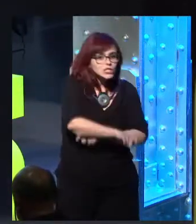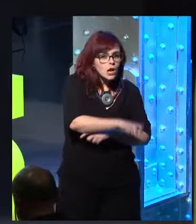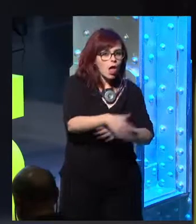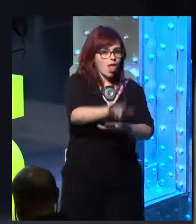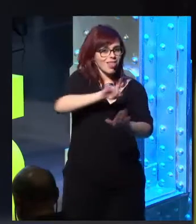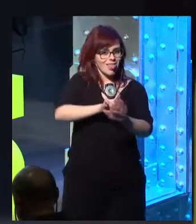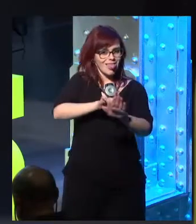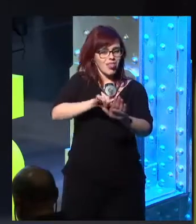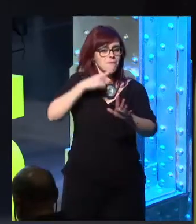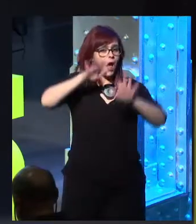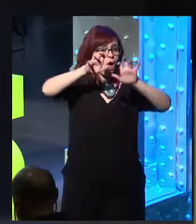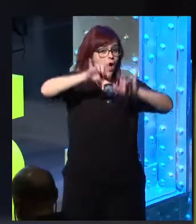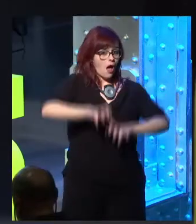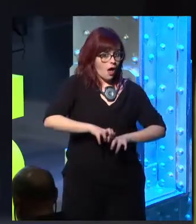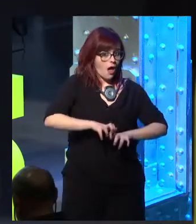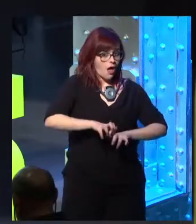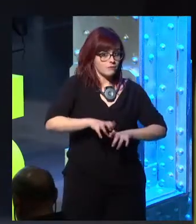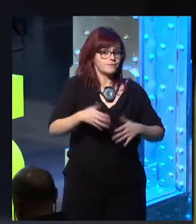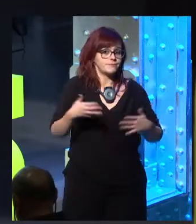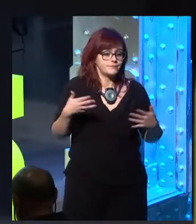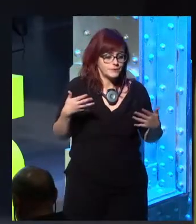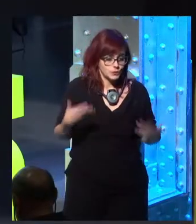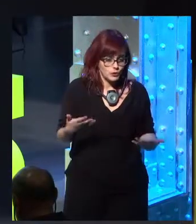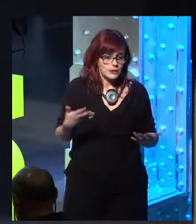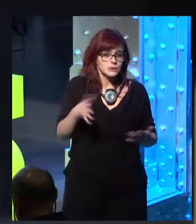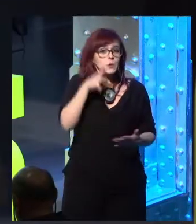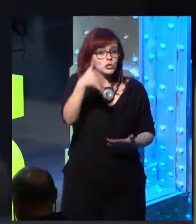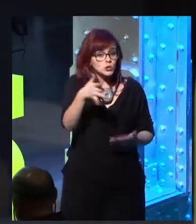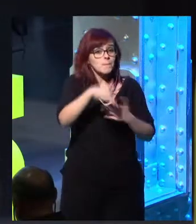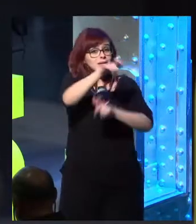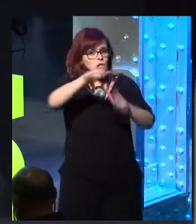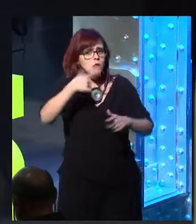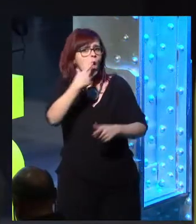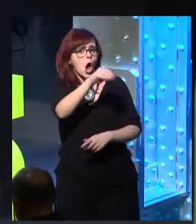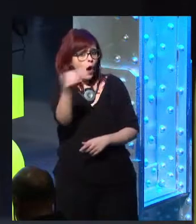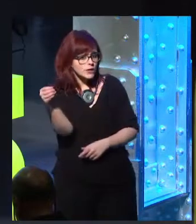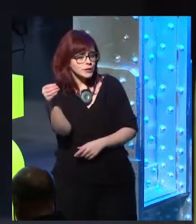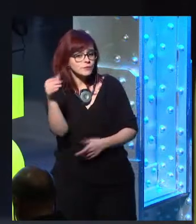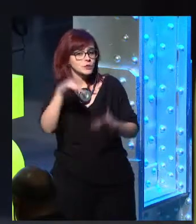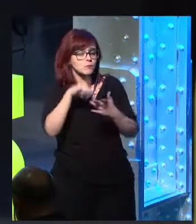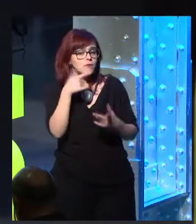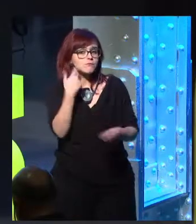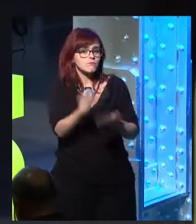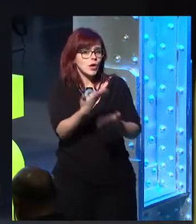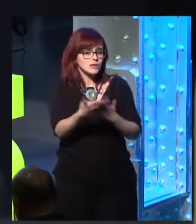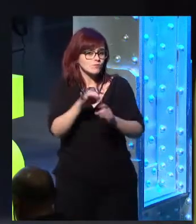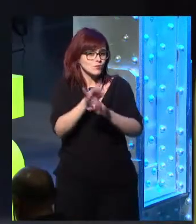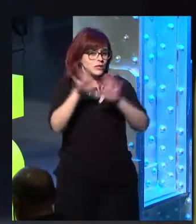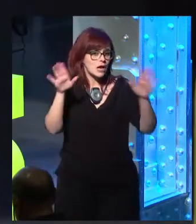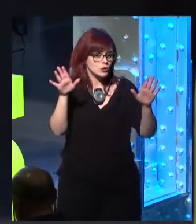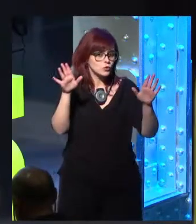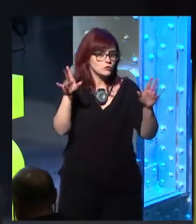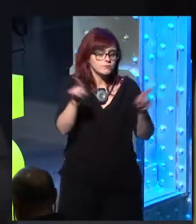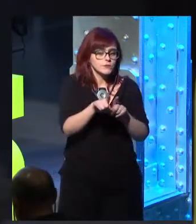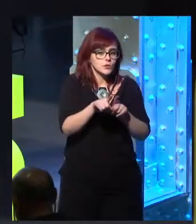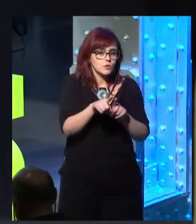college who think it's great, but don't understand some of the repercussions. And so, either we'll have the repercussions and we'll get